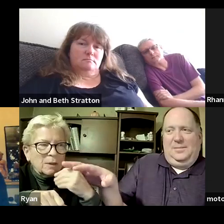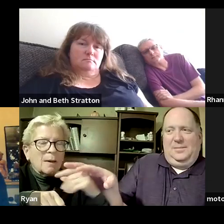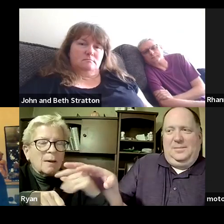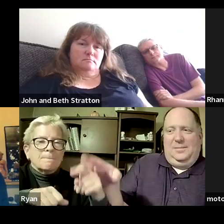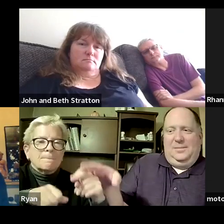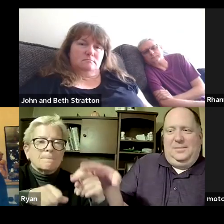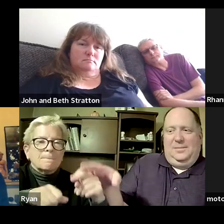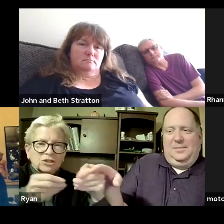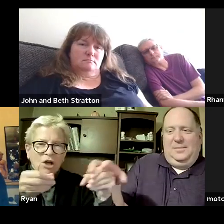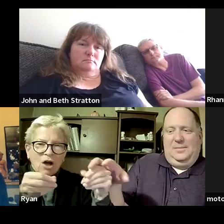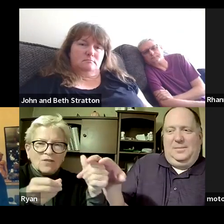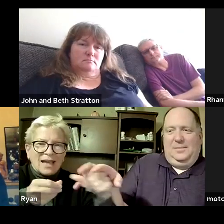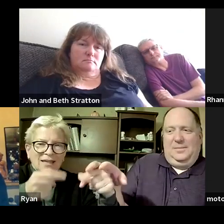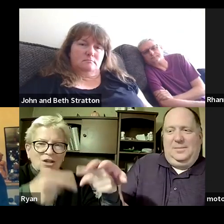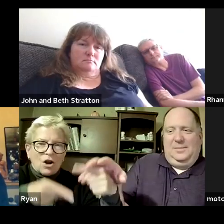okay